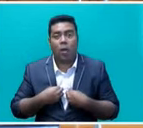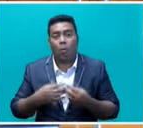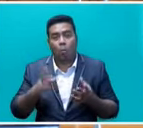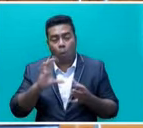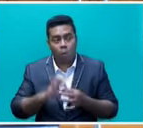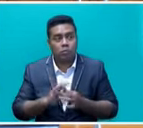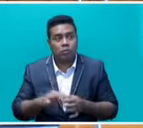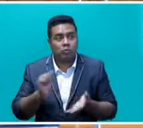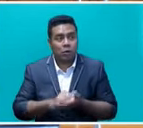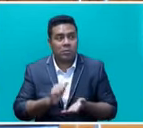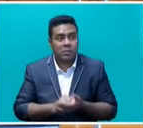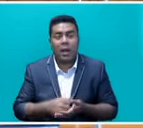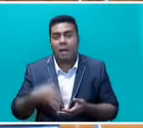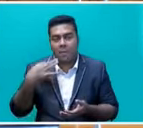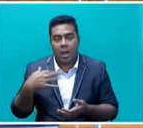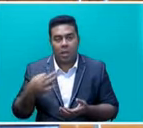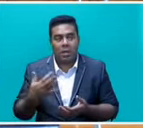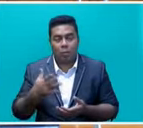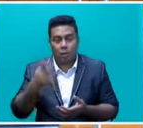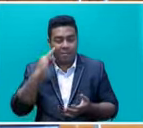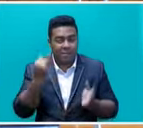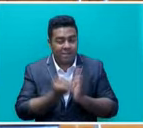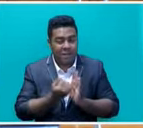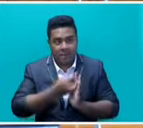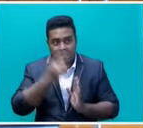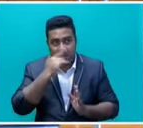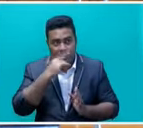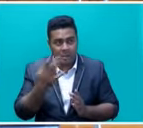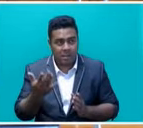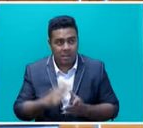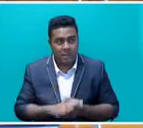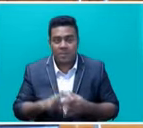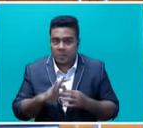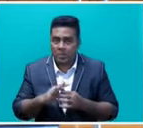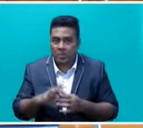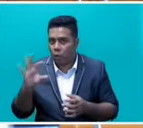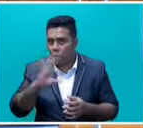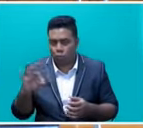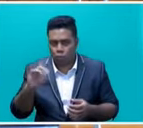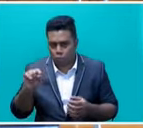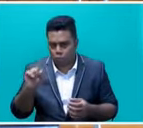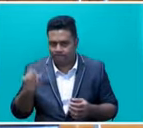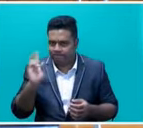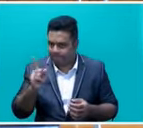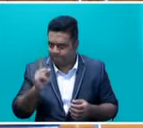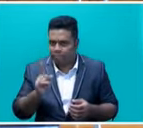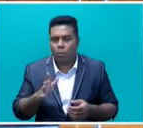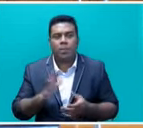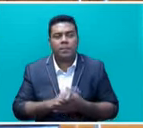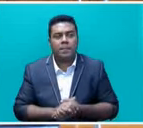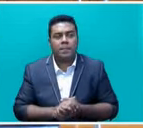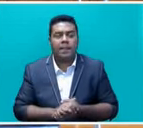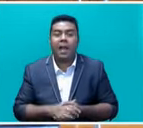etc., who had applied too, and we've identified those people, and again, the onus is on them not to do so. Mr. Speaker, sir,